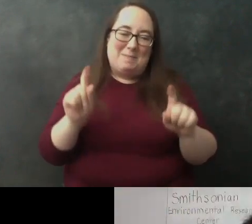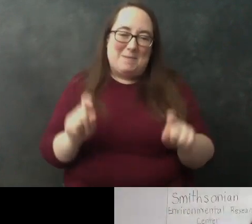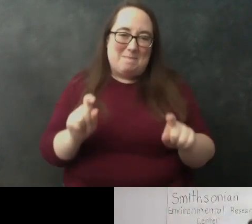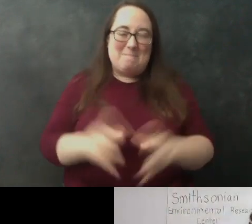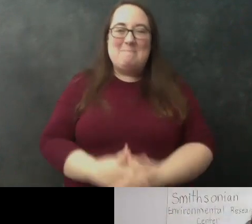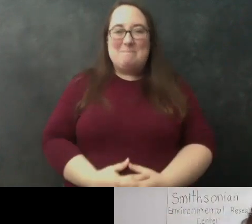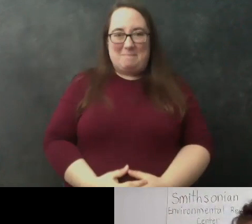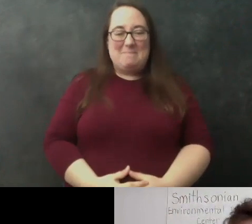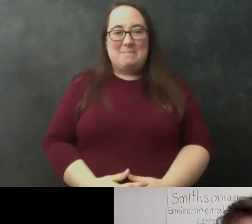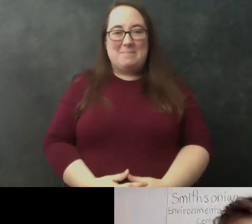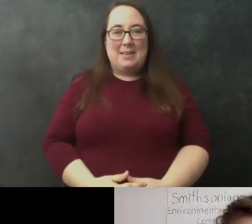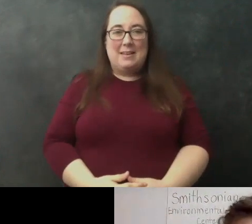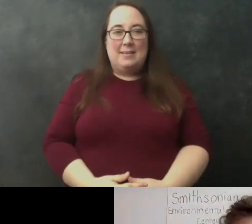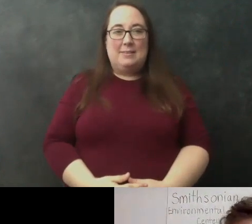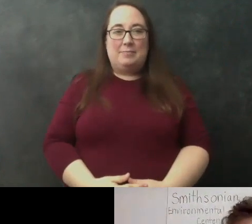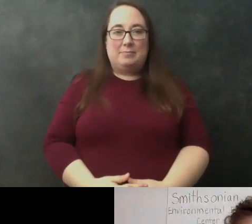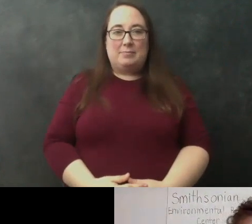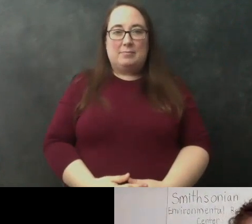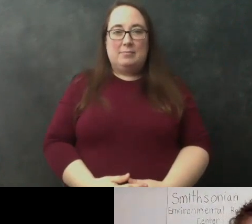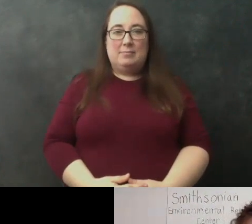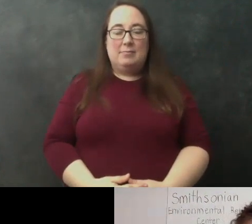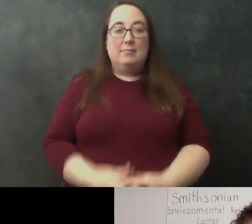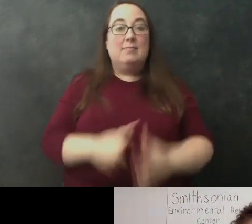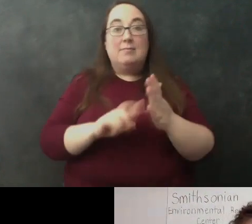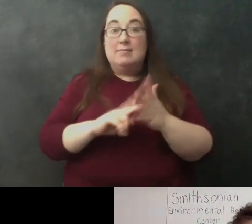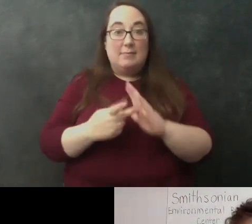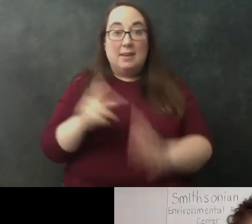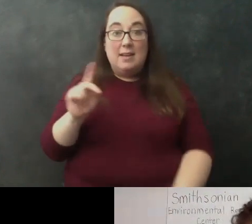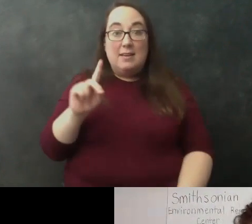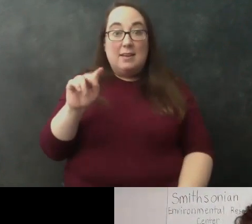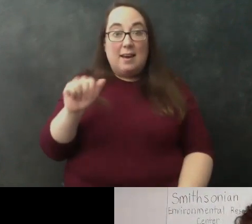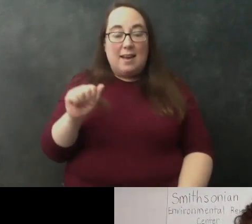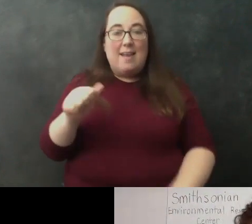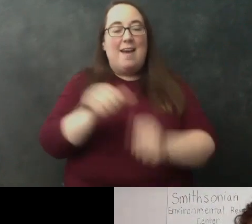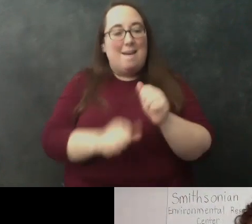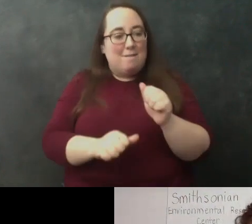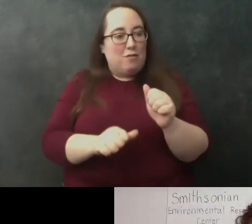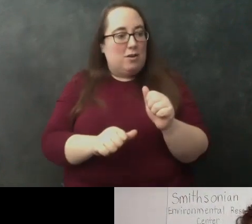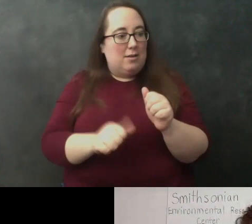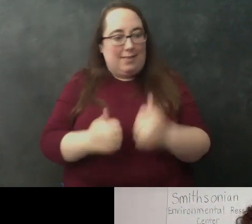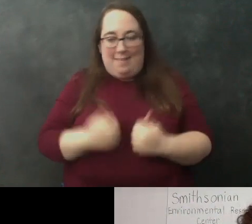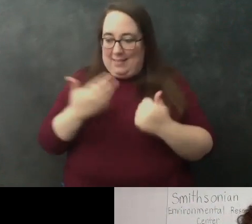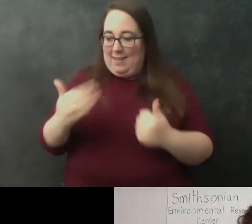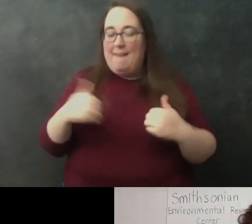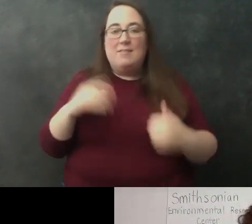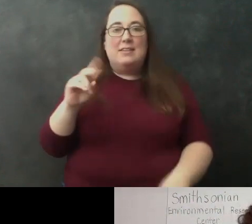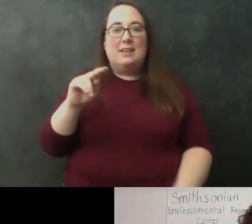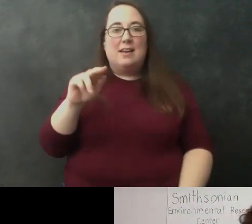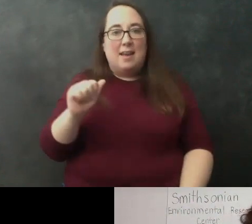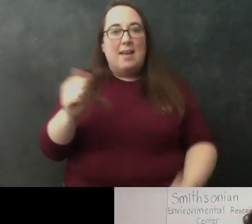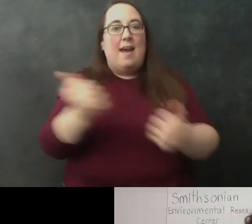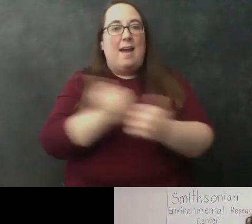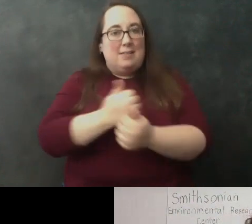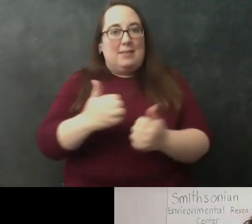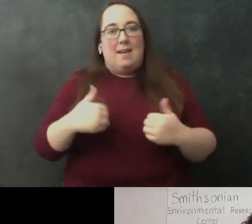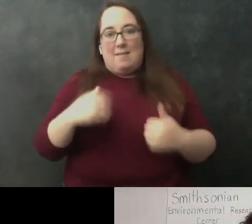okay so going back to what dna is and the idea that every living thing has dna every living thing has dna